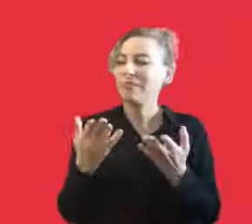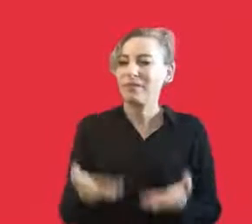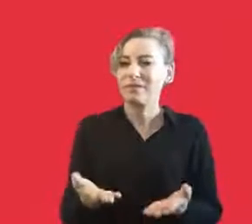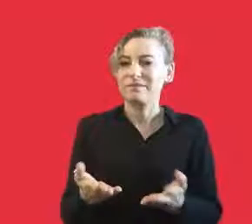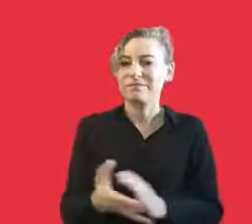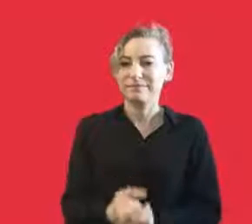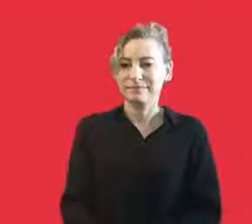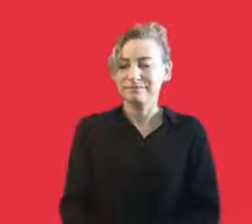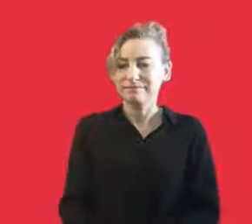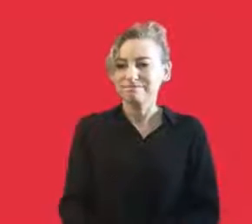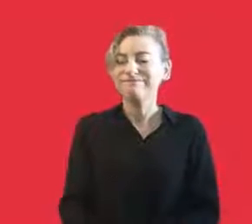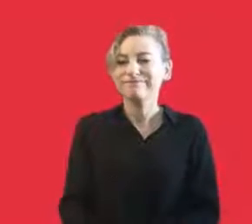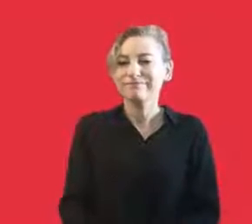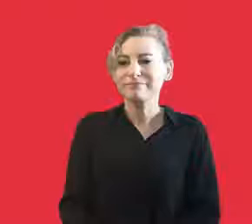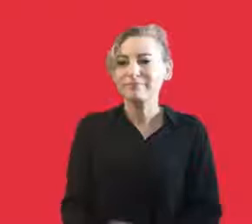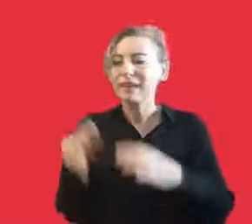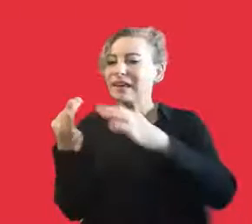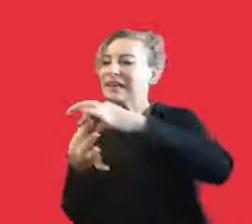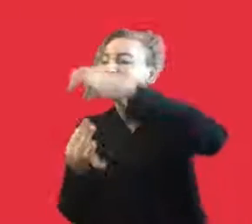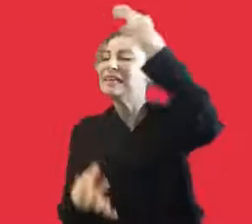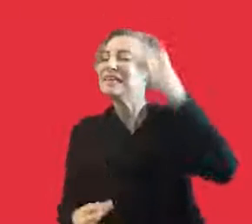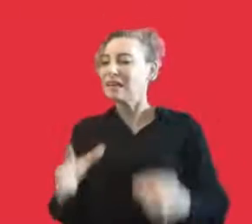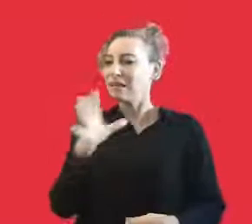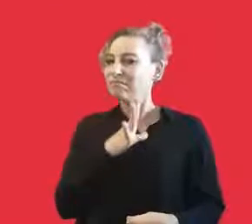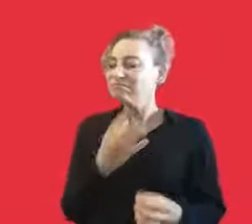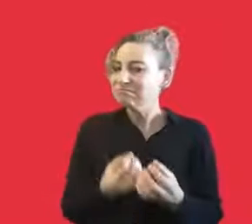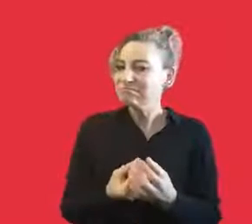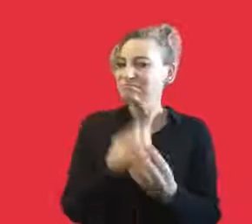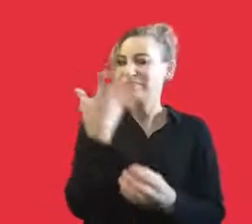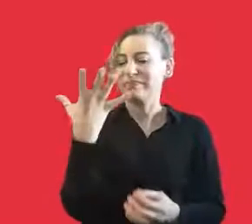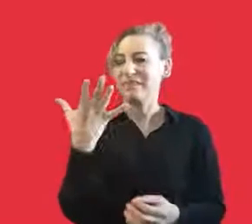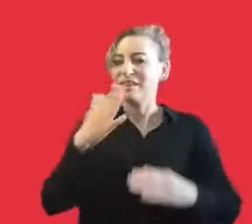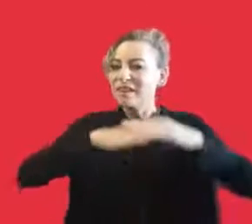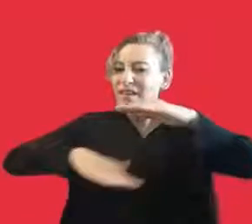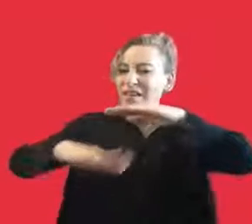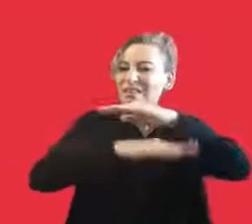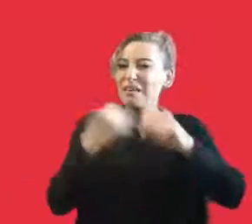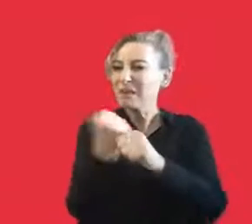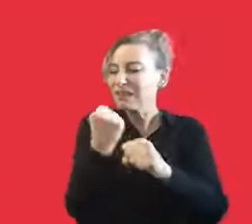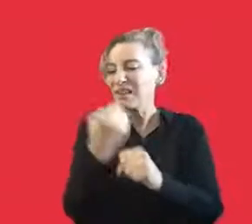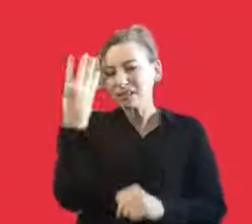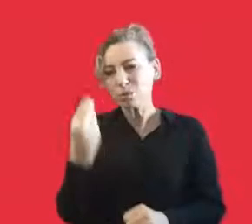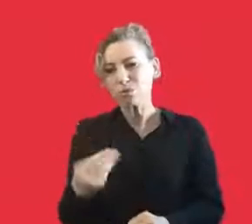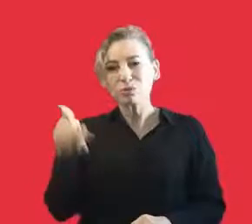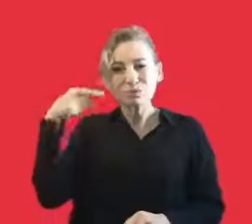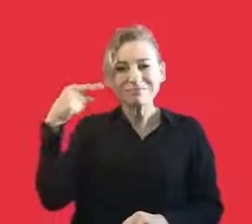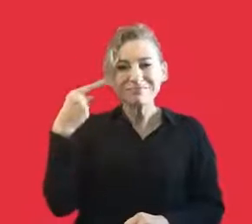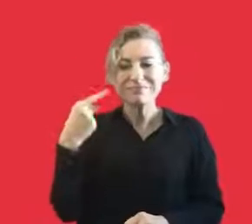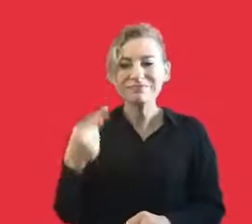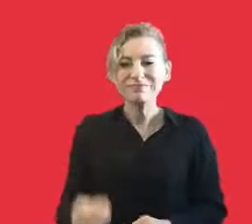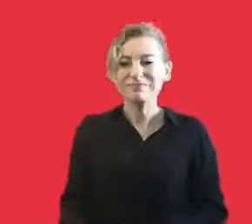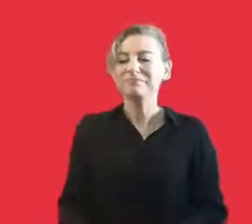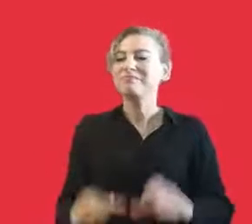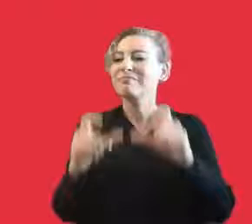you? These are so important topics. Honestly, these are the fundamental, the cornerstones of